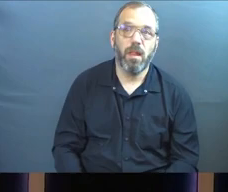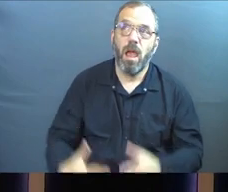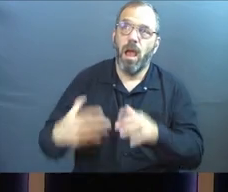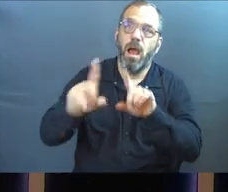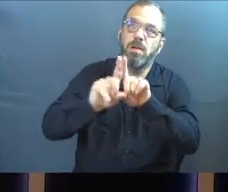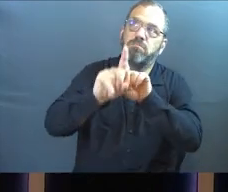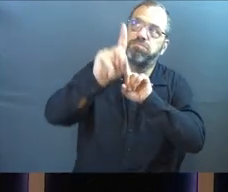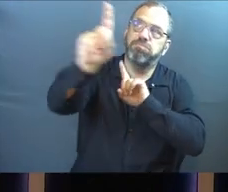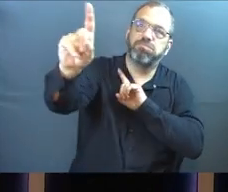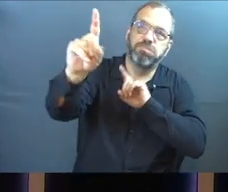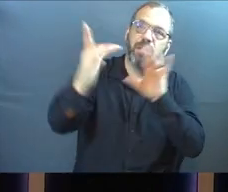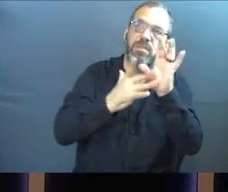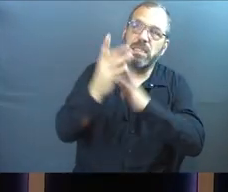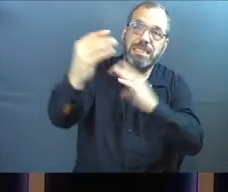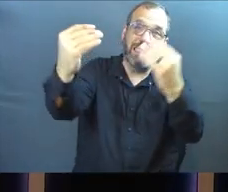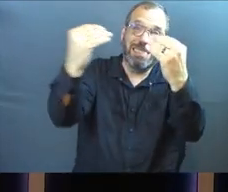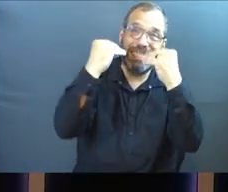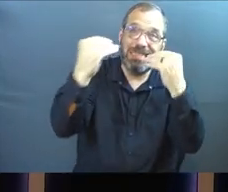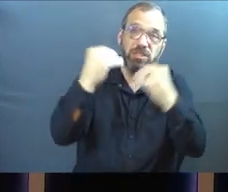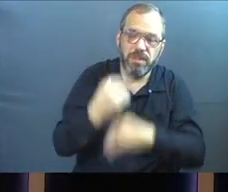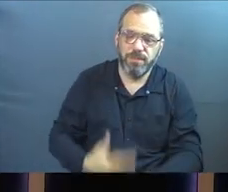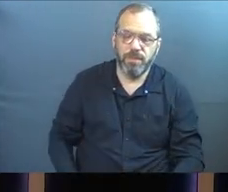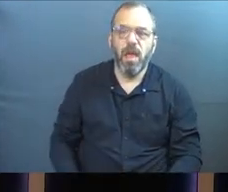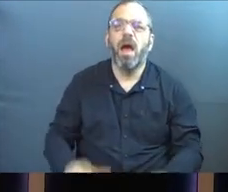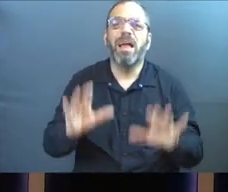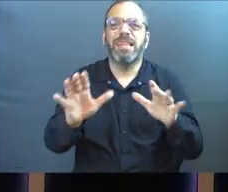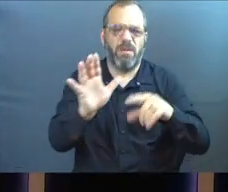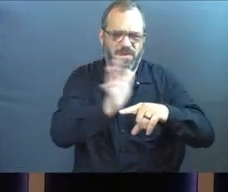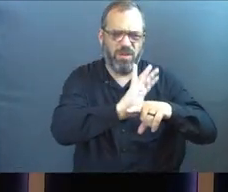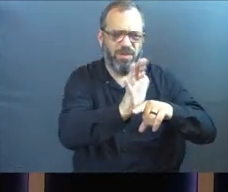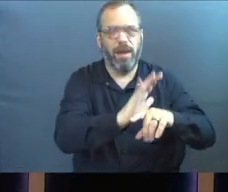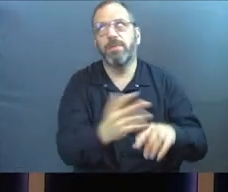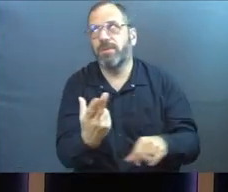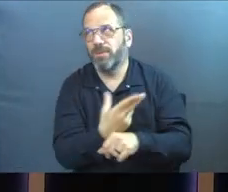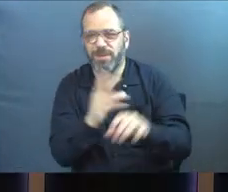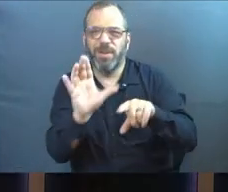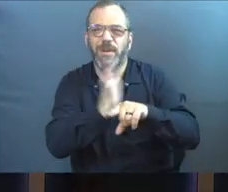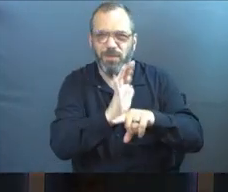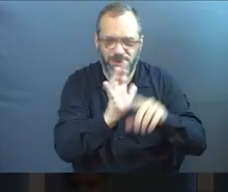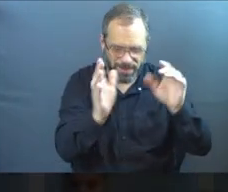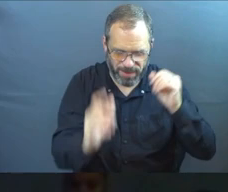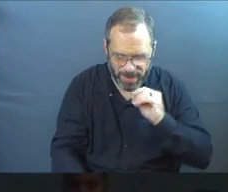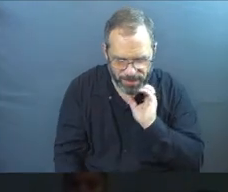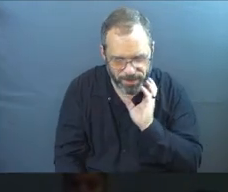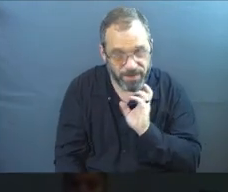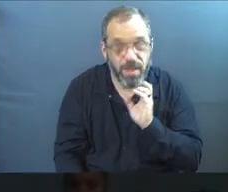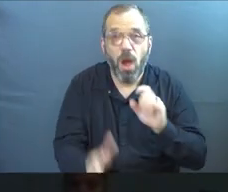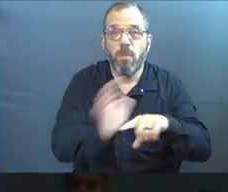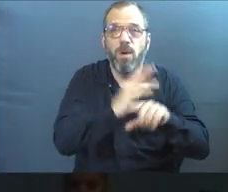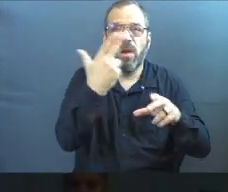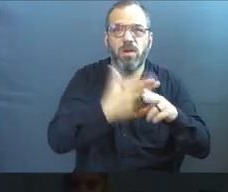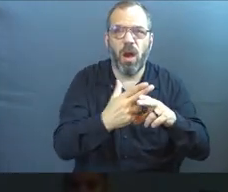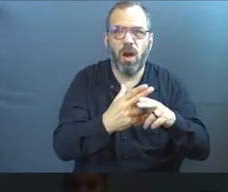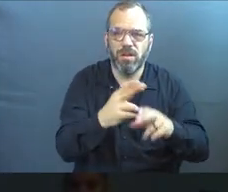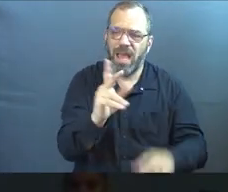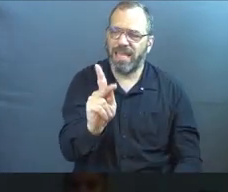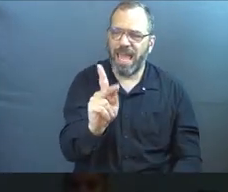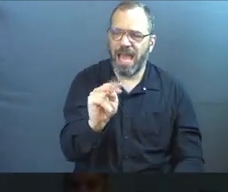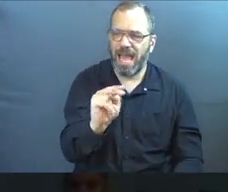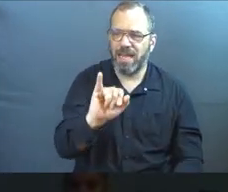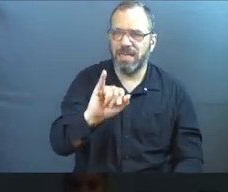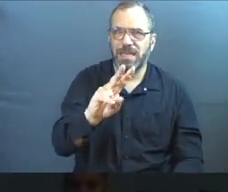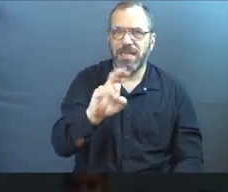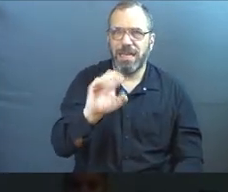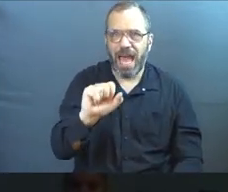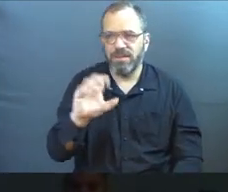Separated from the teachings of Jesus. There's a movie, I'm going use this to illustrate this. There's a movie called Knives Out. Have you ever